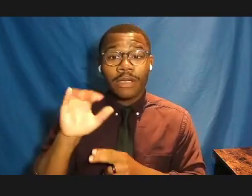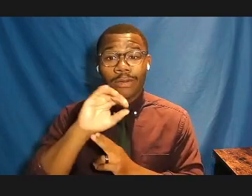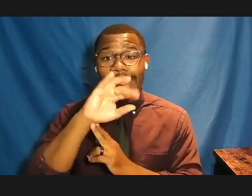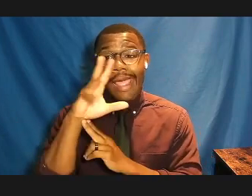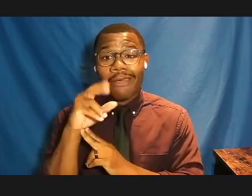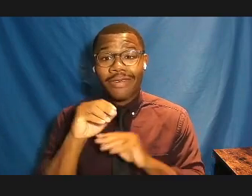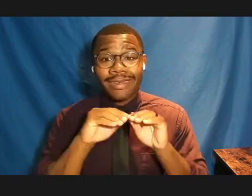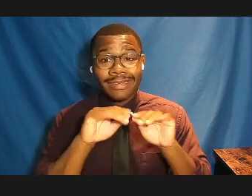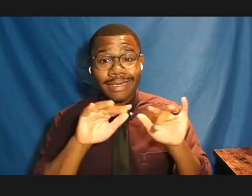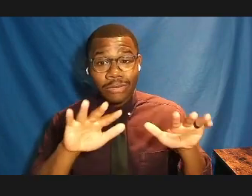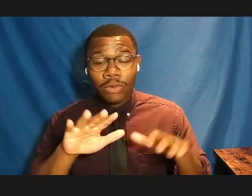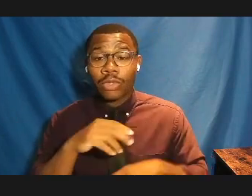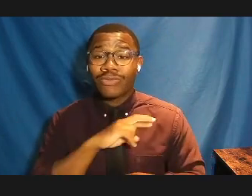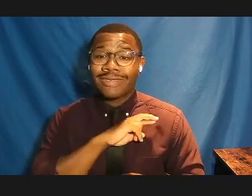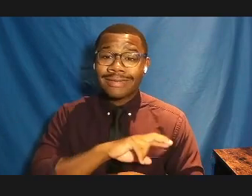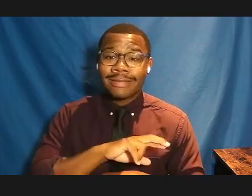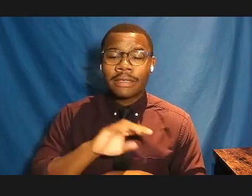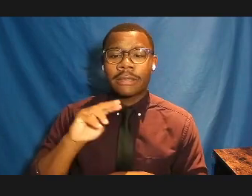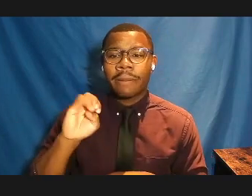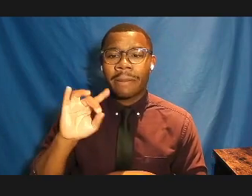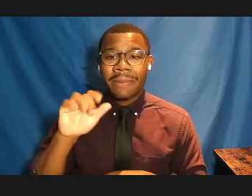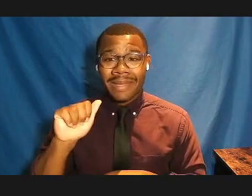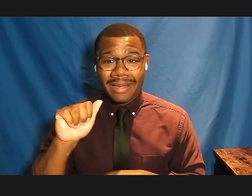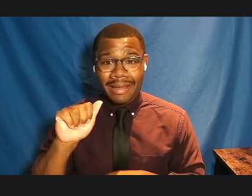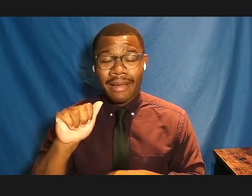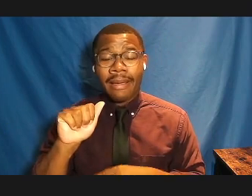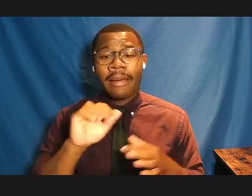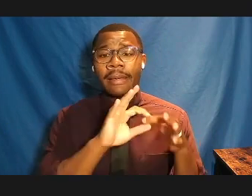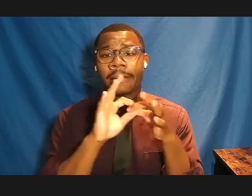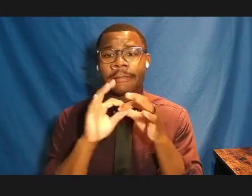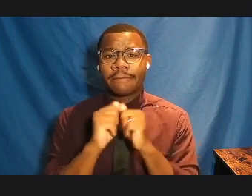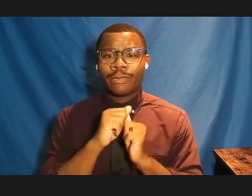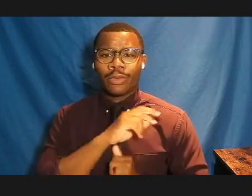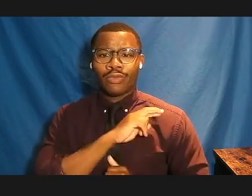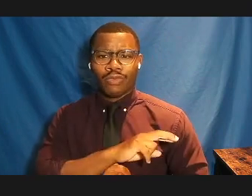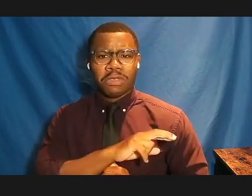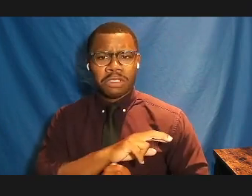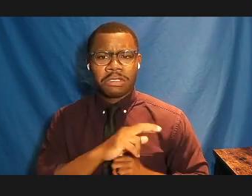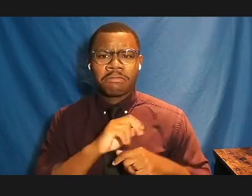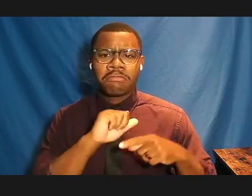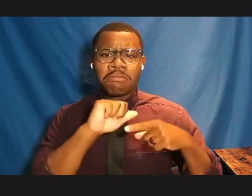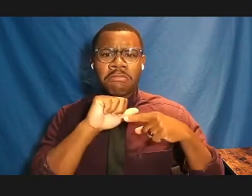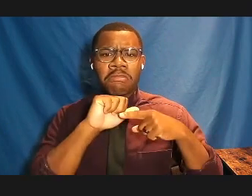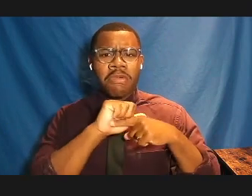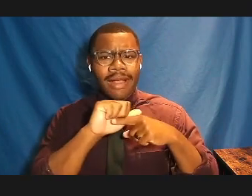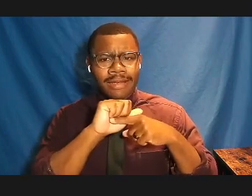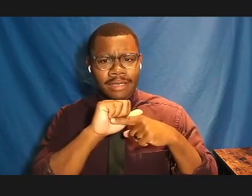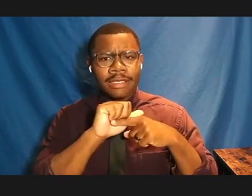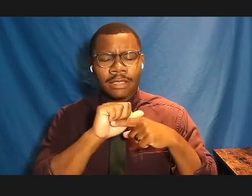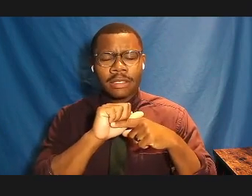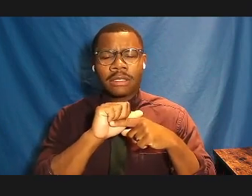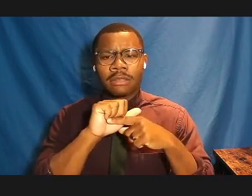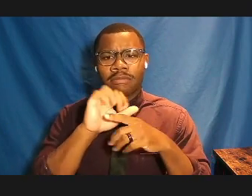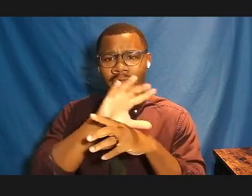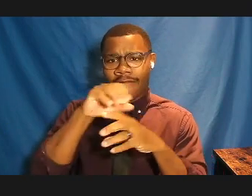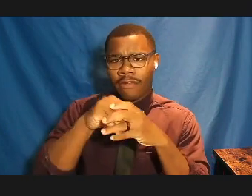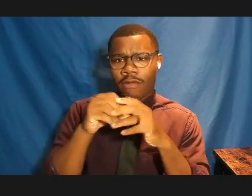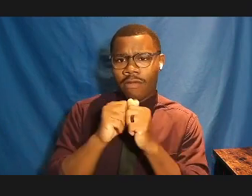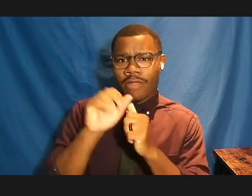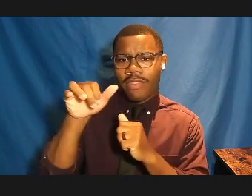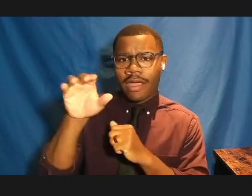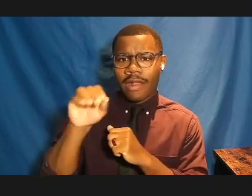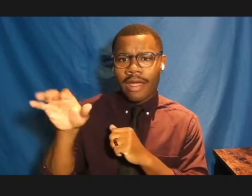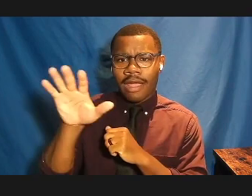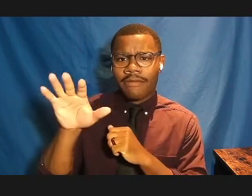media around religious practices across the diaspora that makes me have to look at Indian,